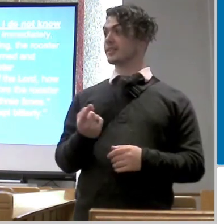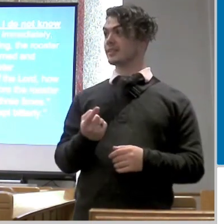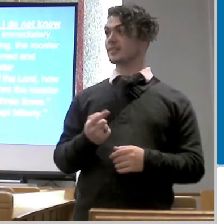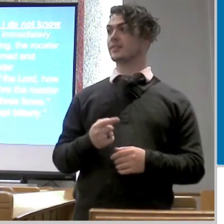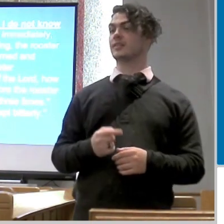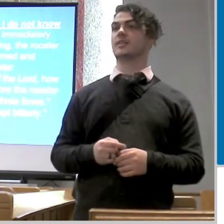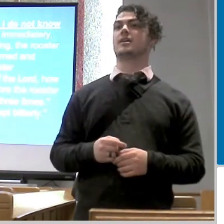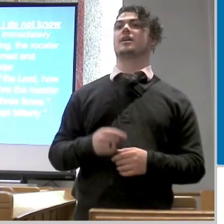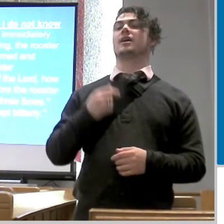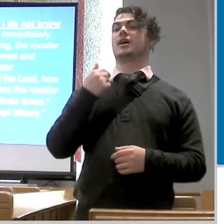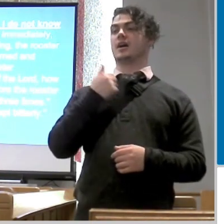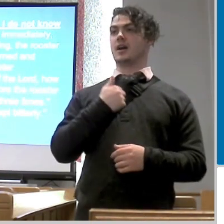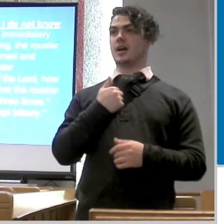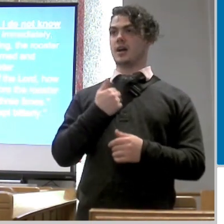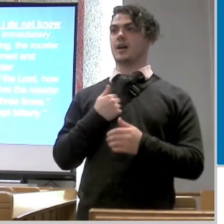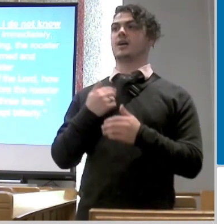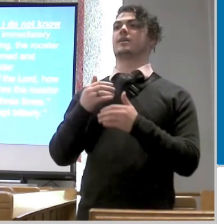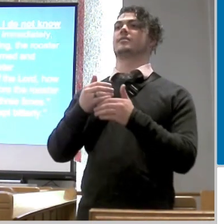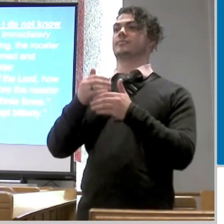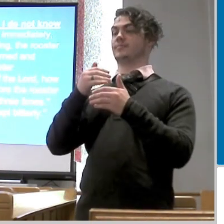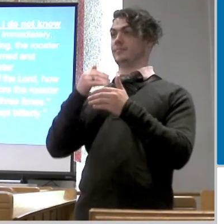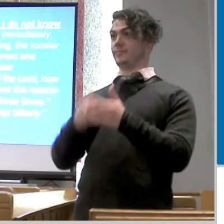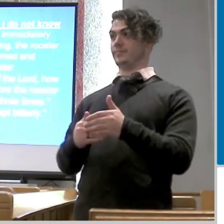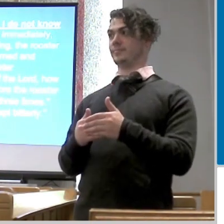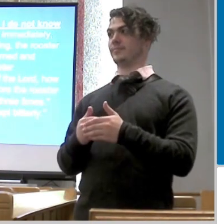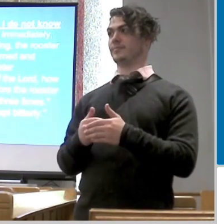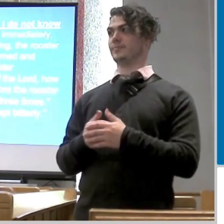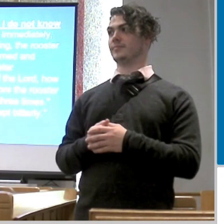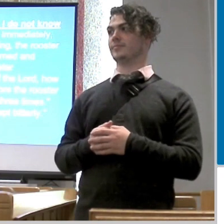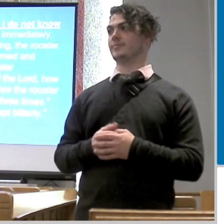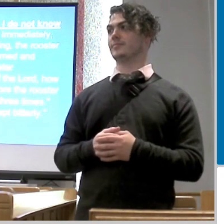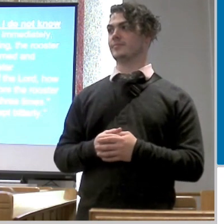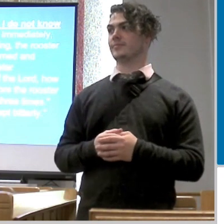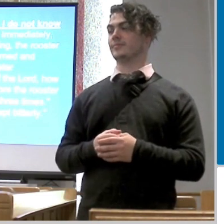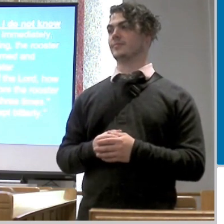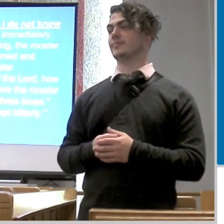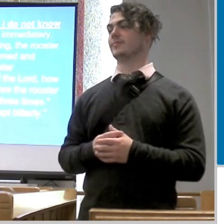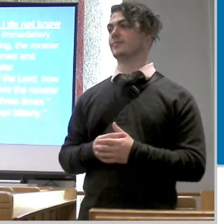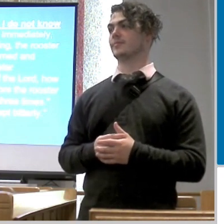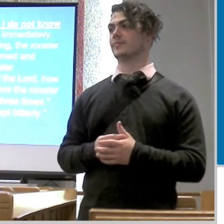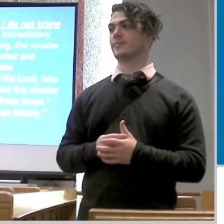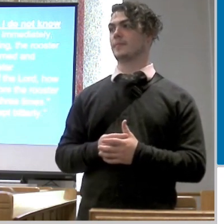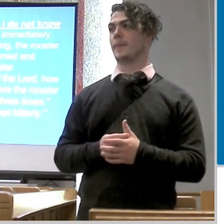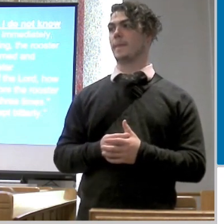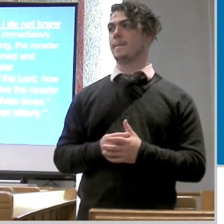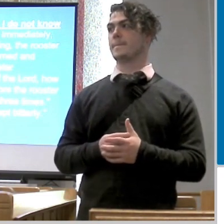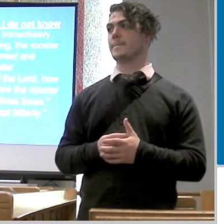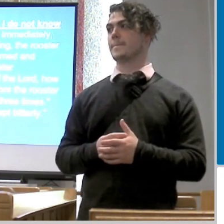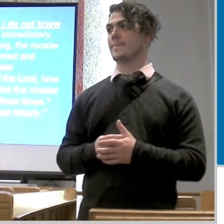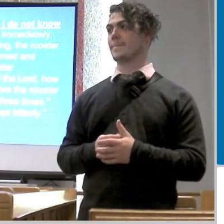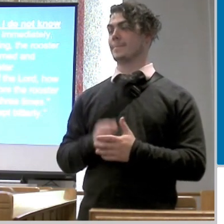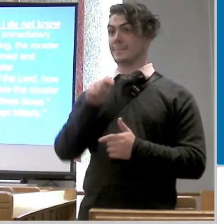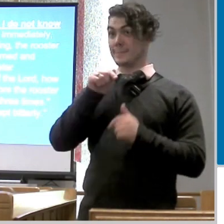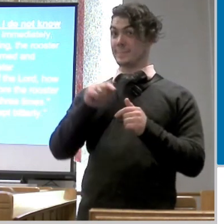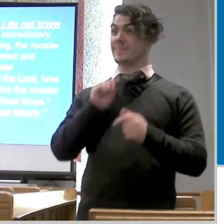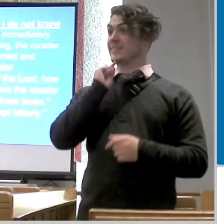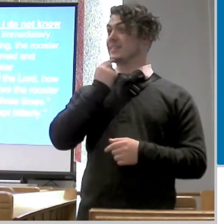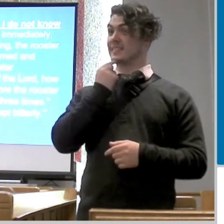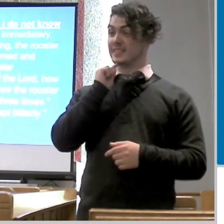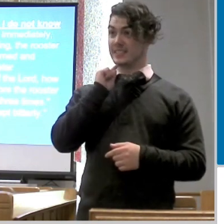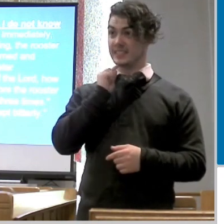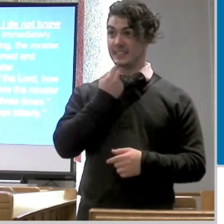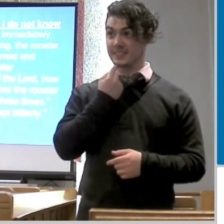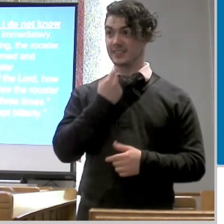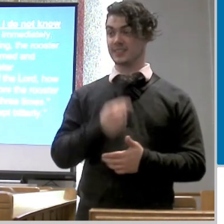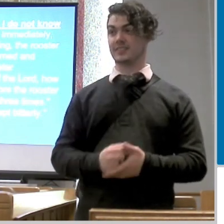men i will deny you in front of my father i want you to put it in all full context here right this is serious business